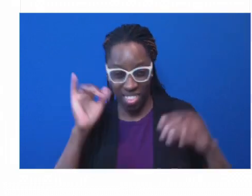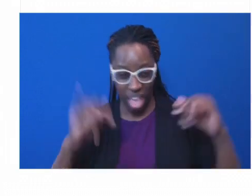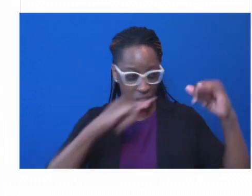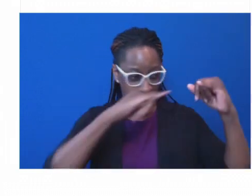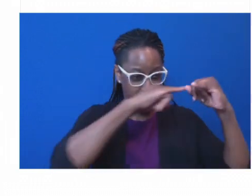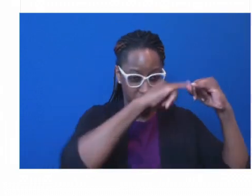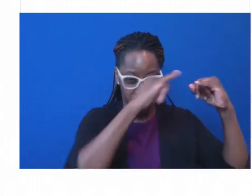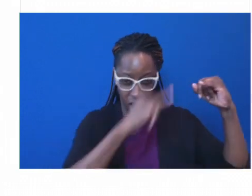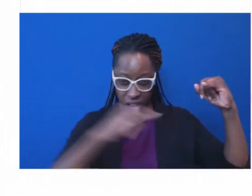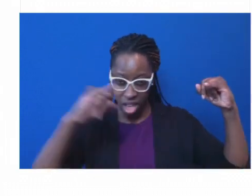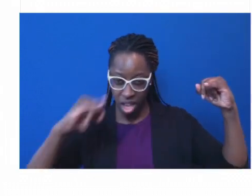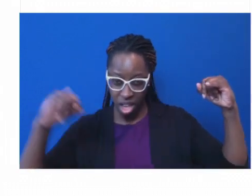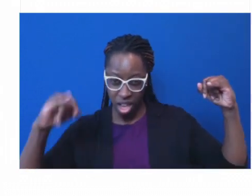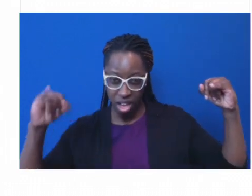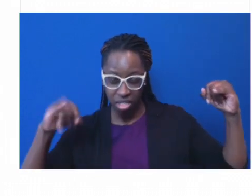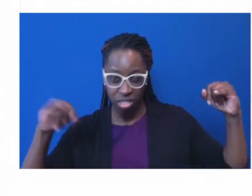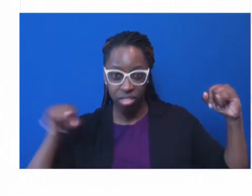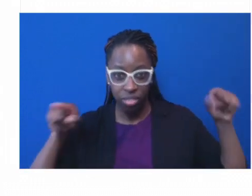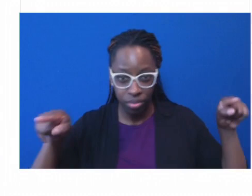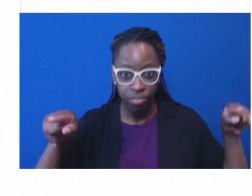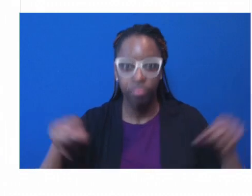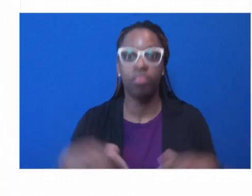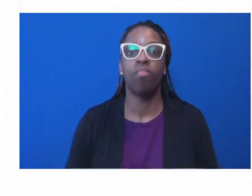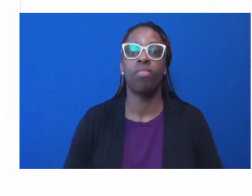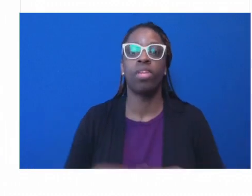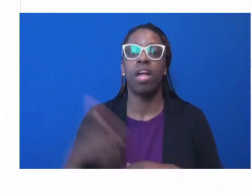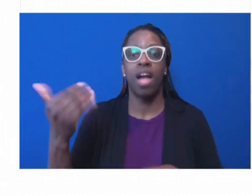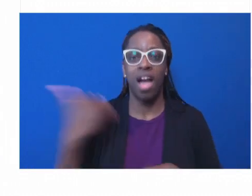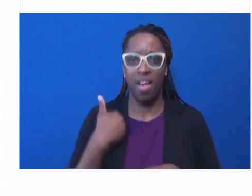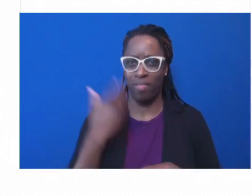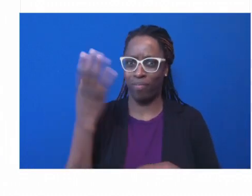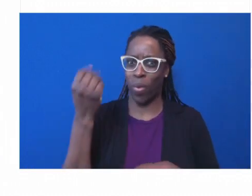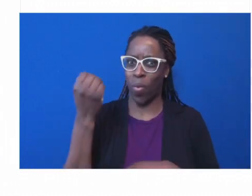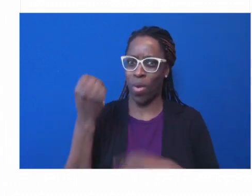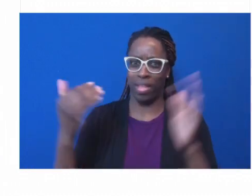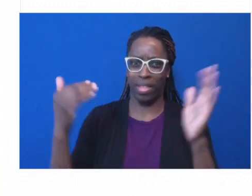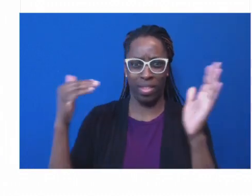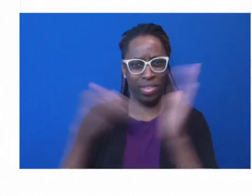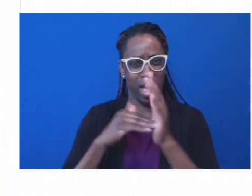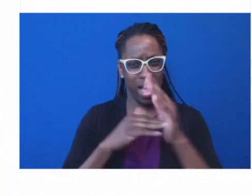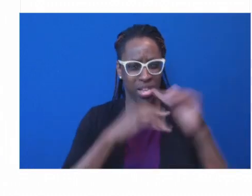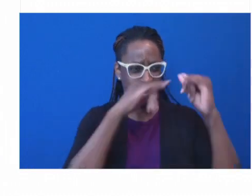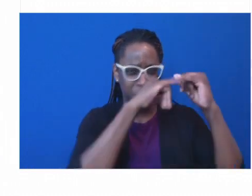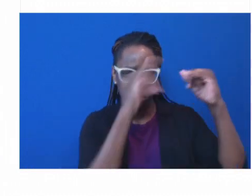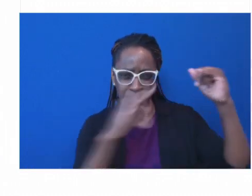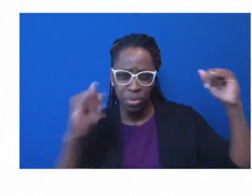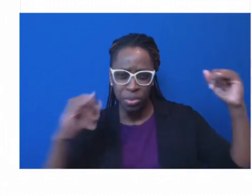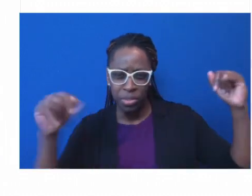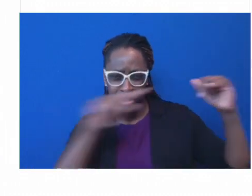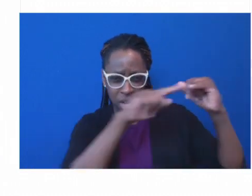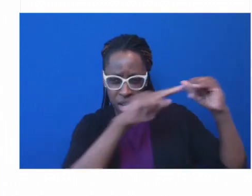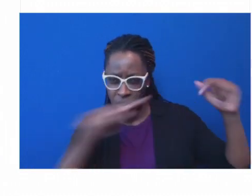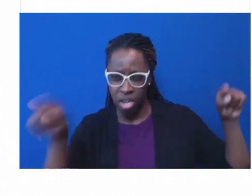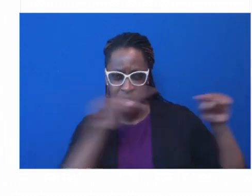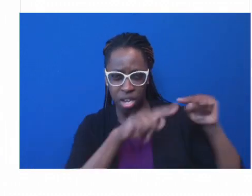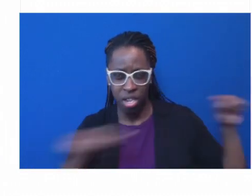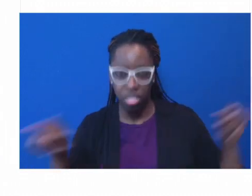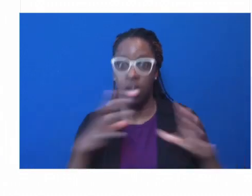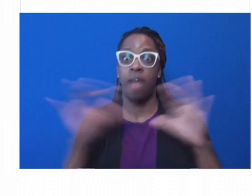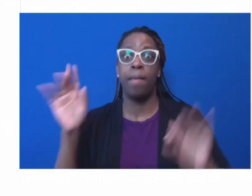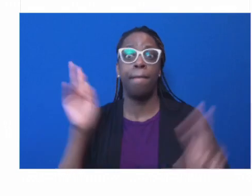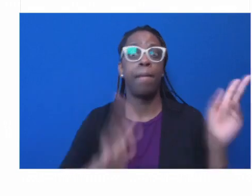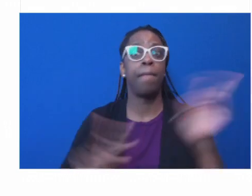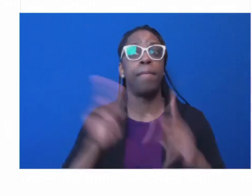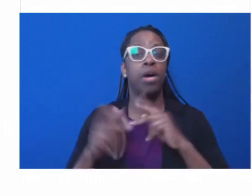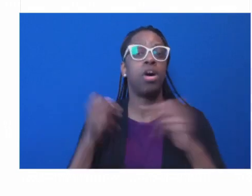and it still shuttles about 150,000 vehicles, pedestrians, and cyclists on an average day. So why am I asking you to